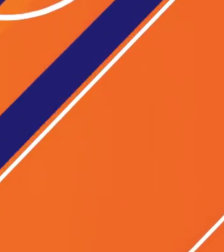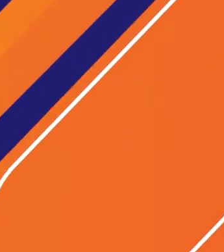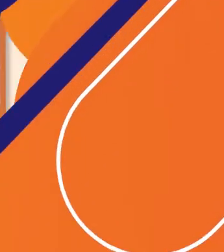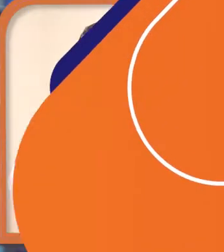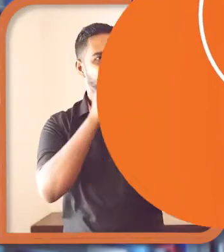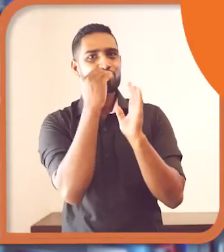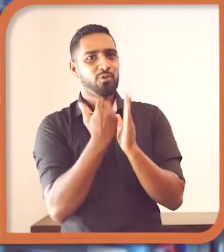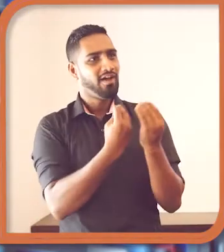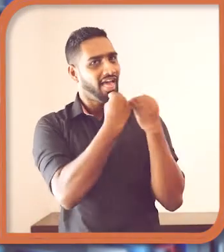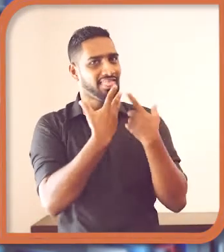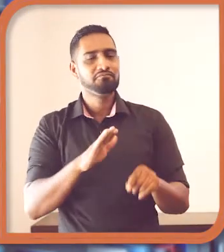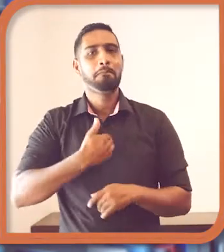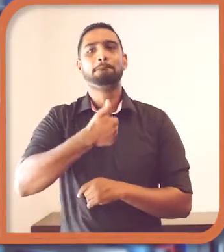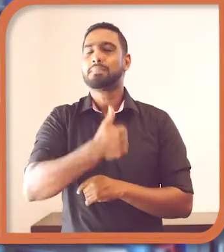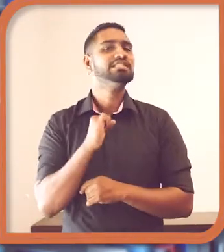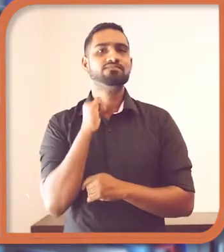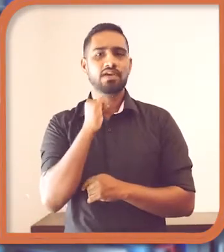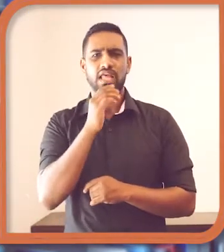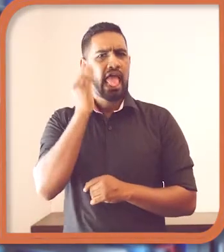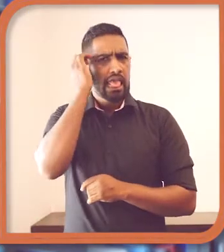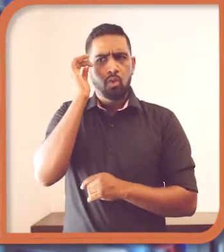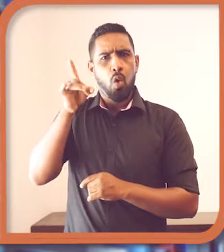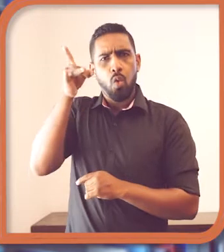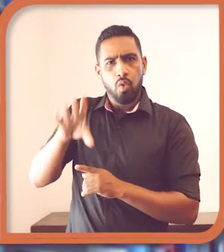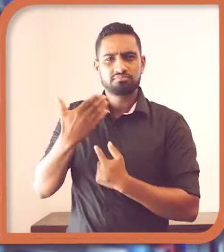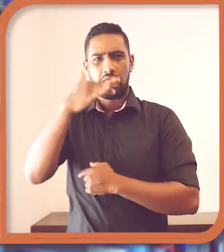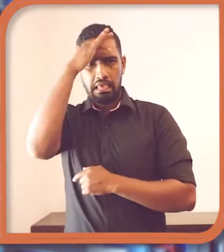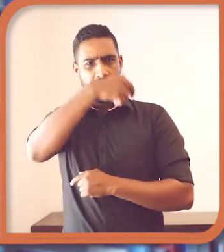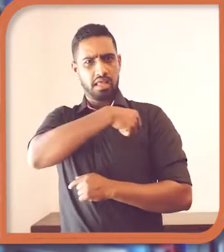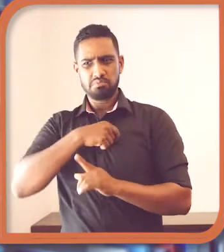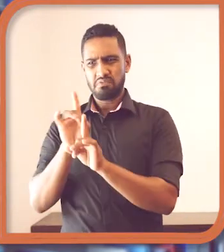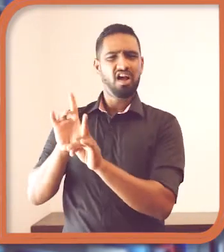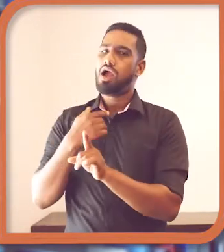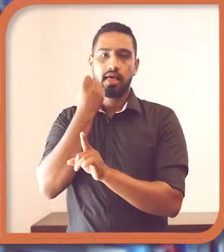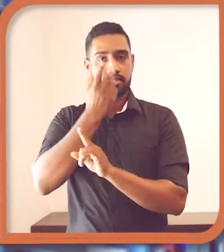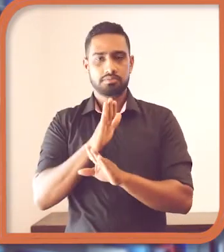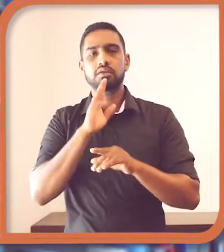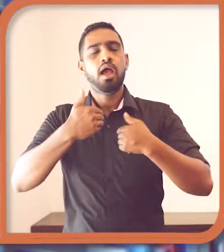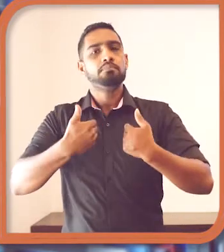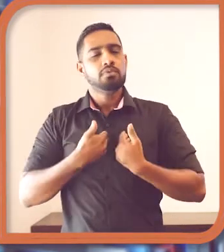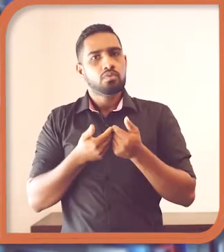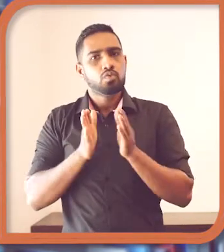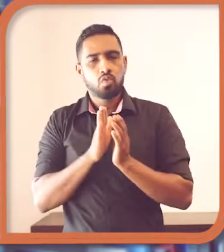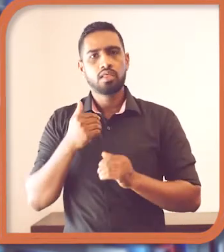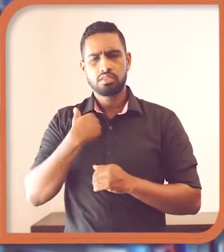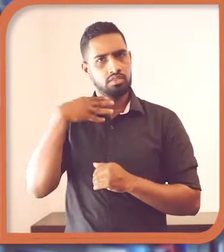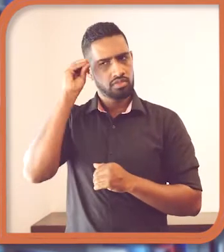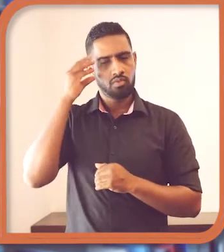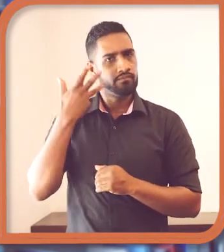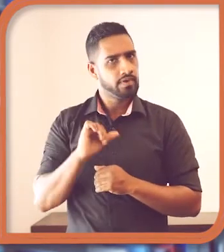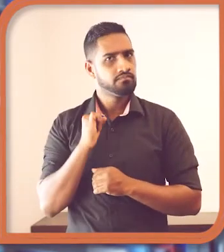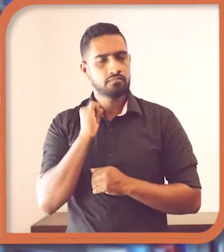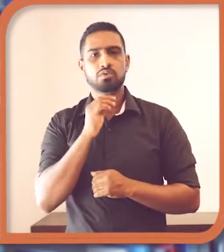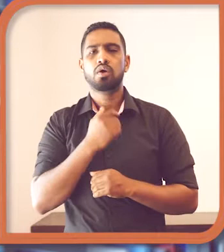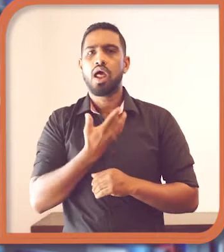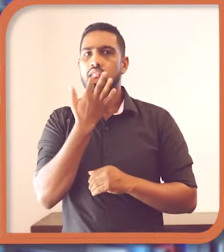To me this program is not only about women or the leadership. It gave me some kind